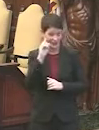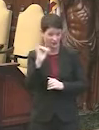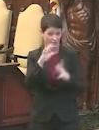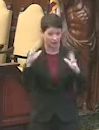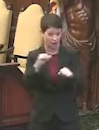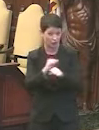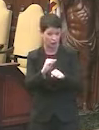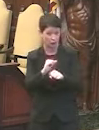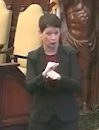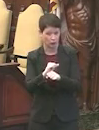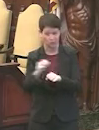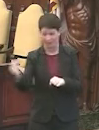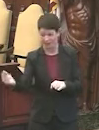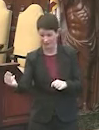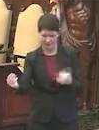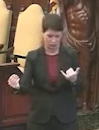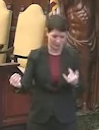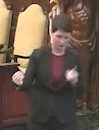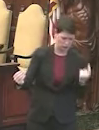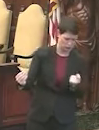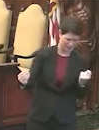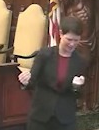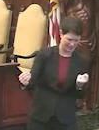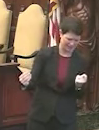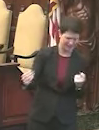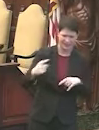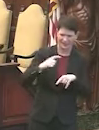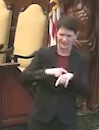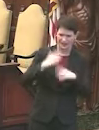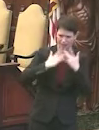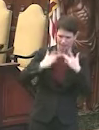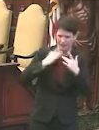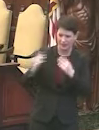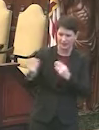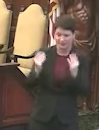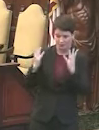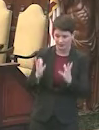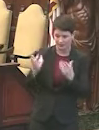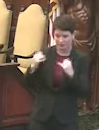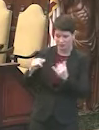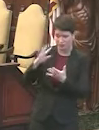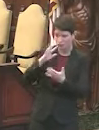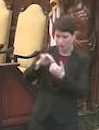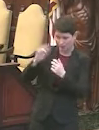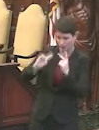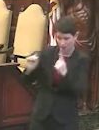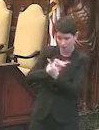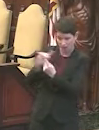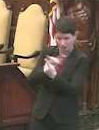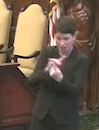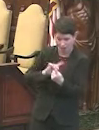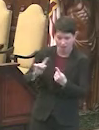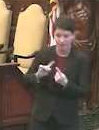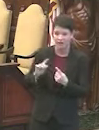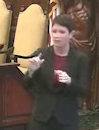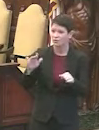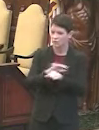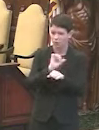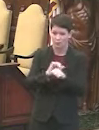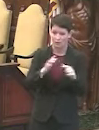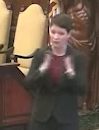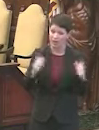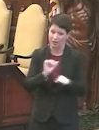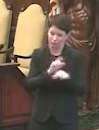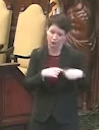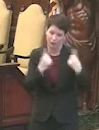lot of work. Is Monday even realistic then, a mayor, considering the mediator is still talking to folks? Well, this entire effort's been a